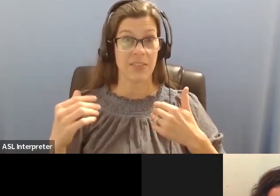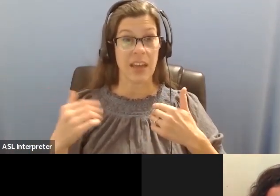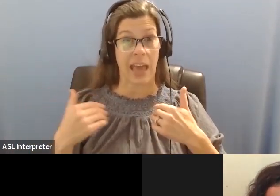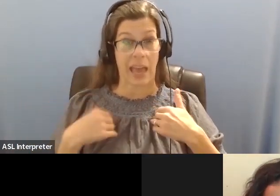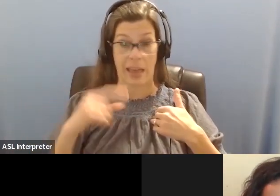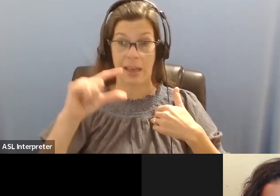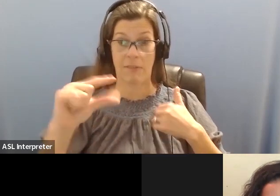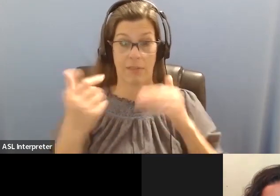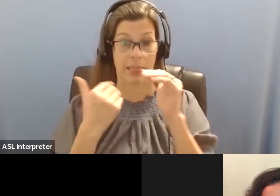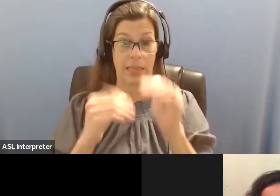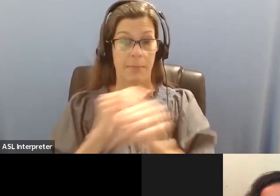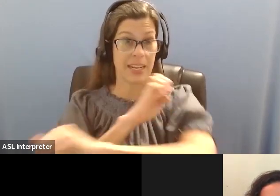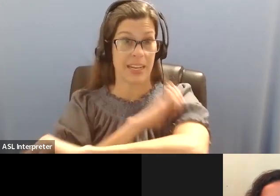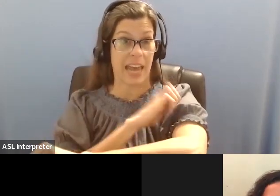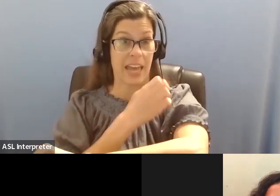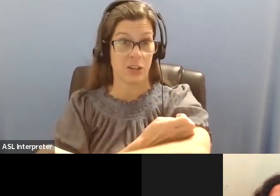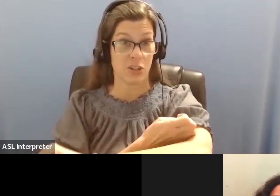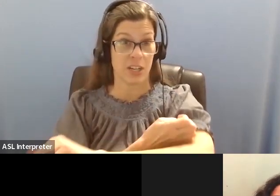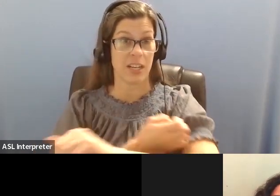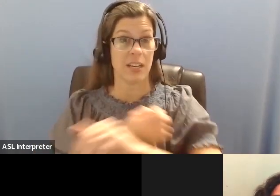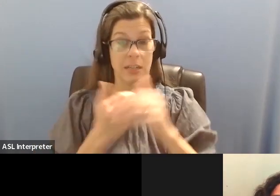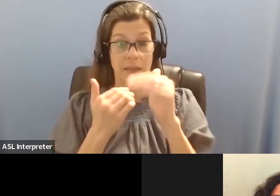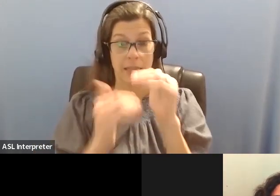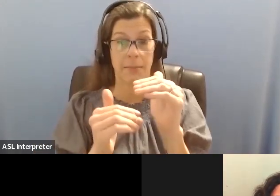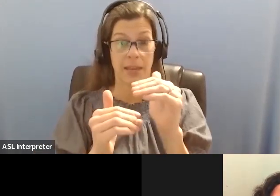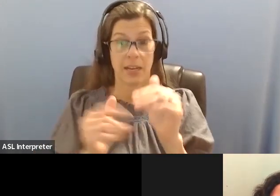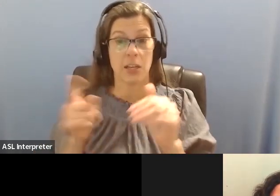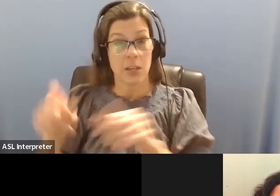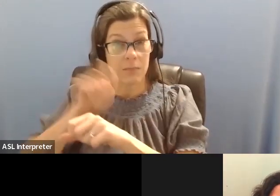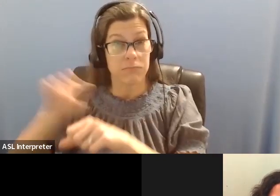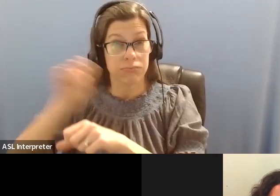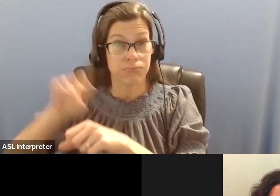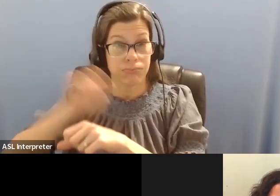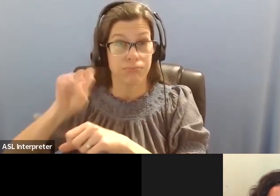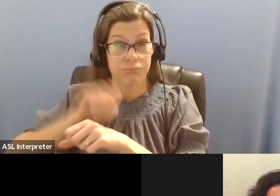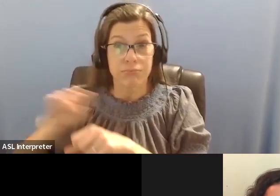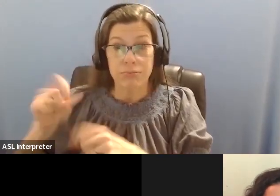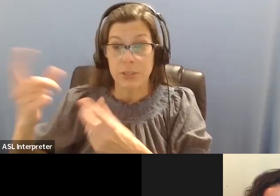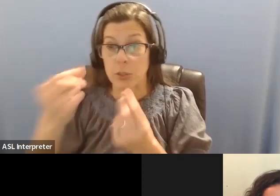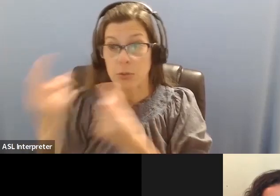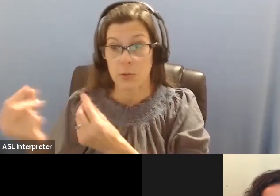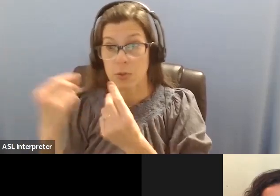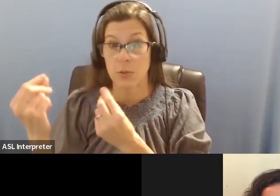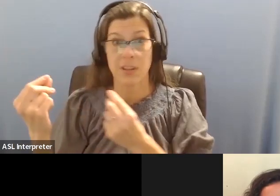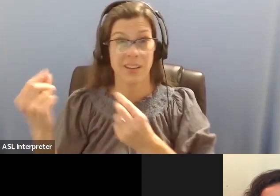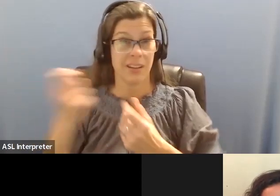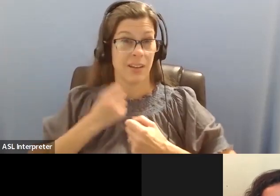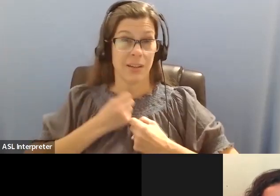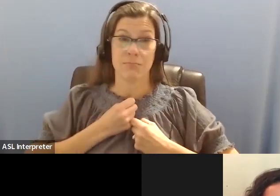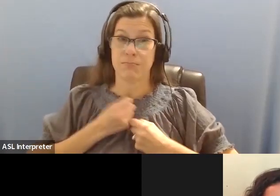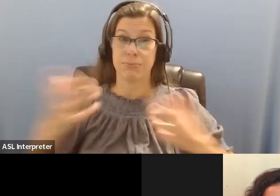threshold, let's put it like that. So you have to really change your life and your lifestyle